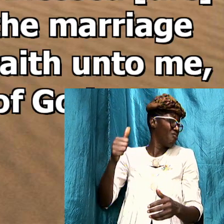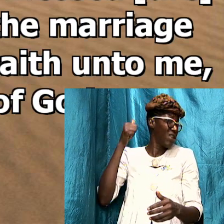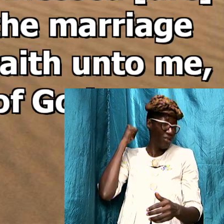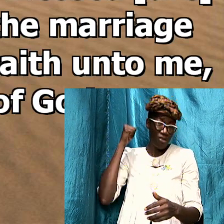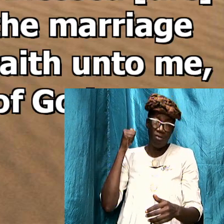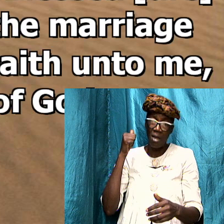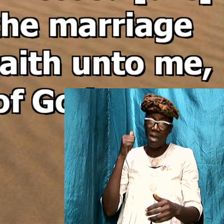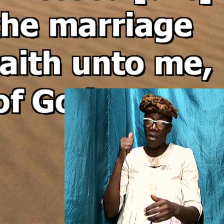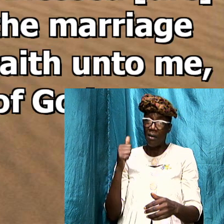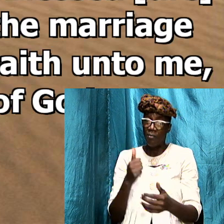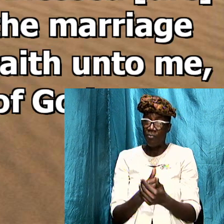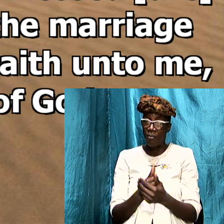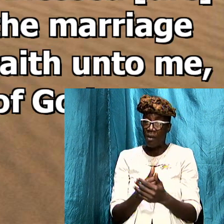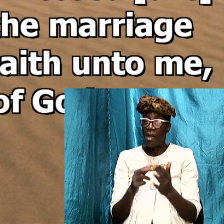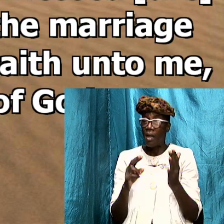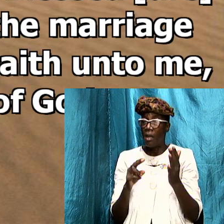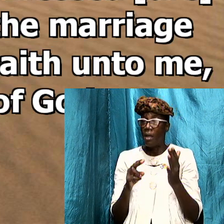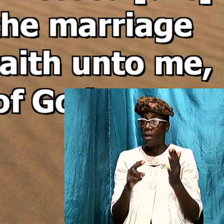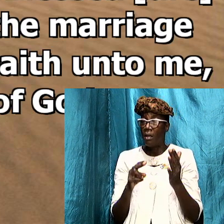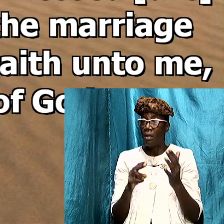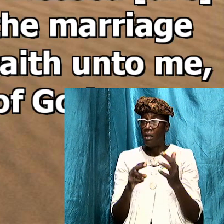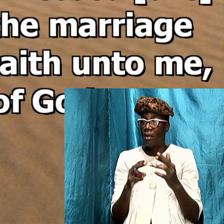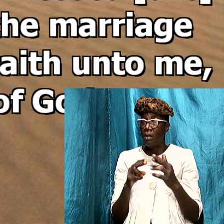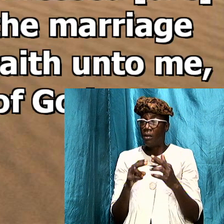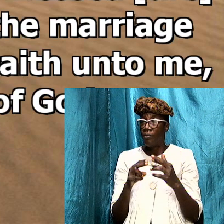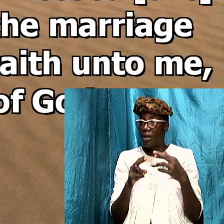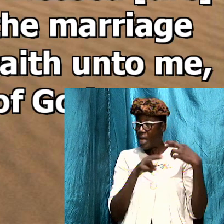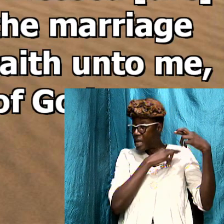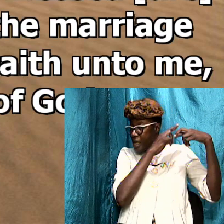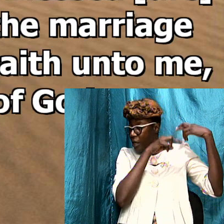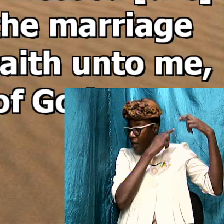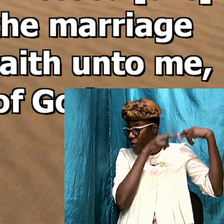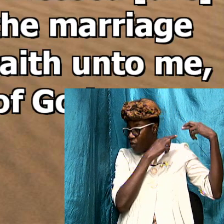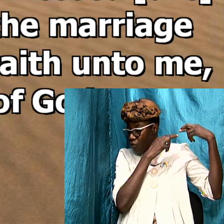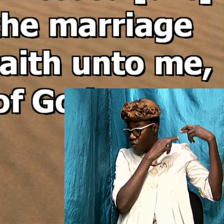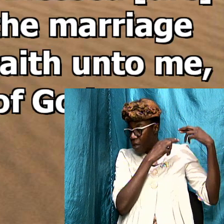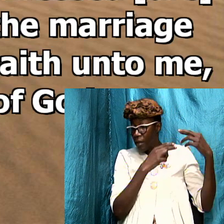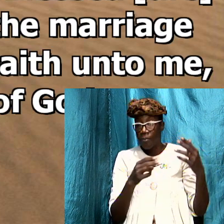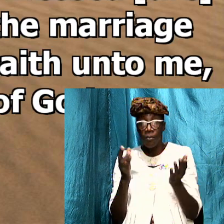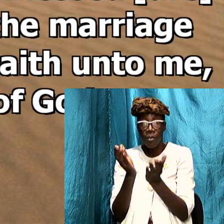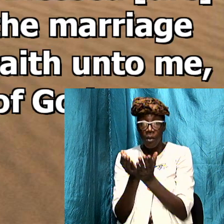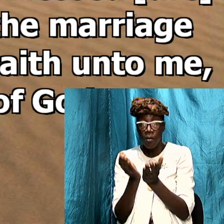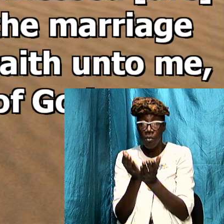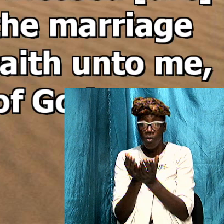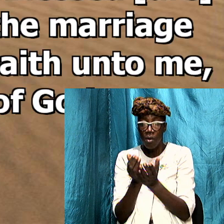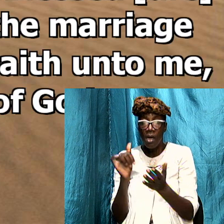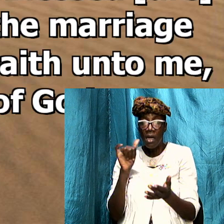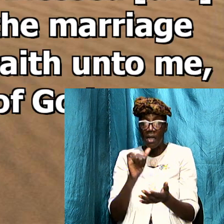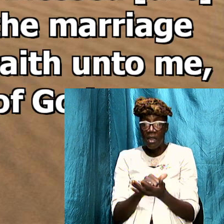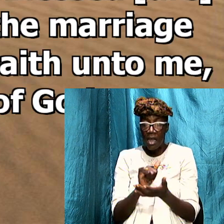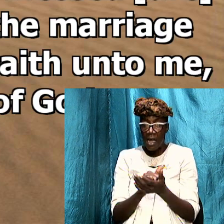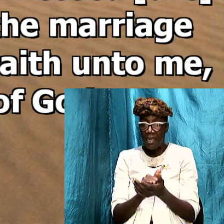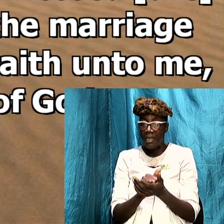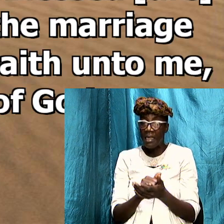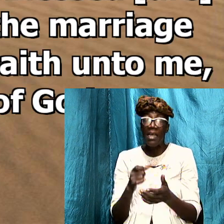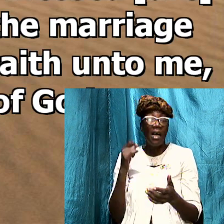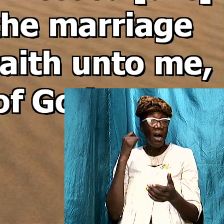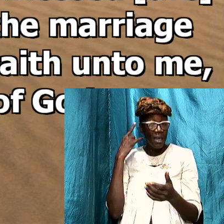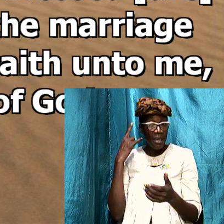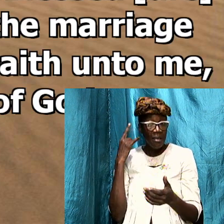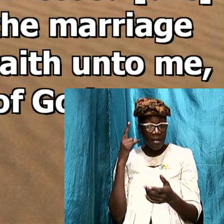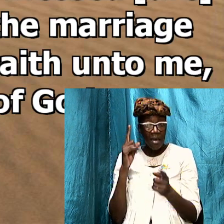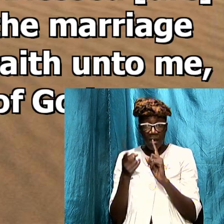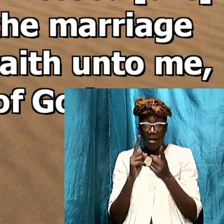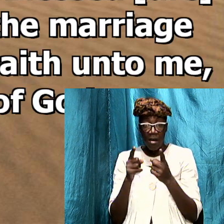of church history from John's time to the end of the world and that is that particular view they call it the